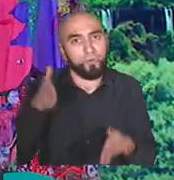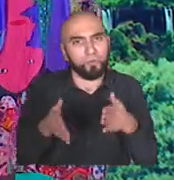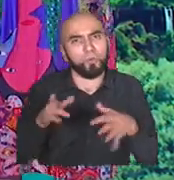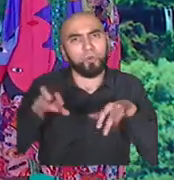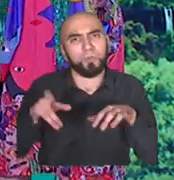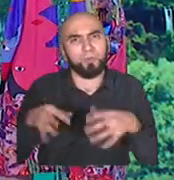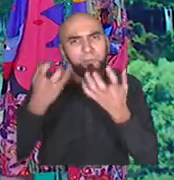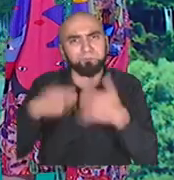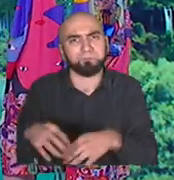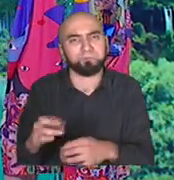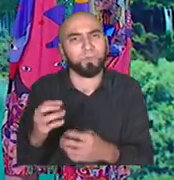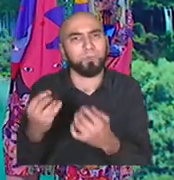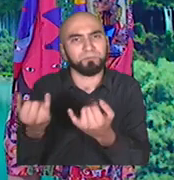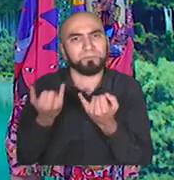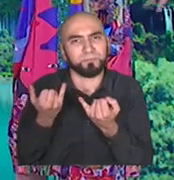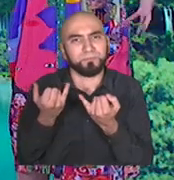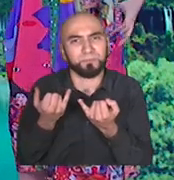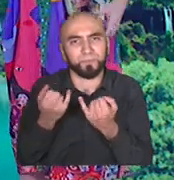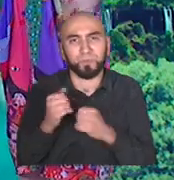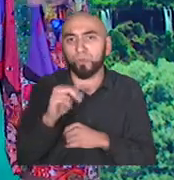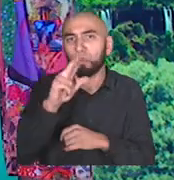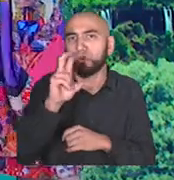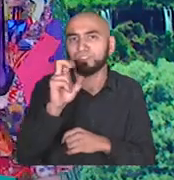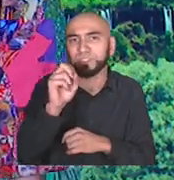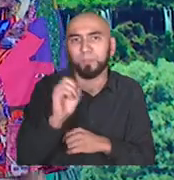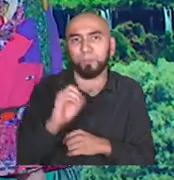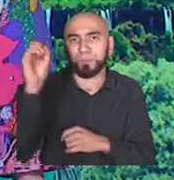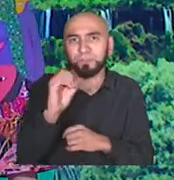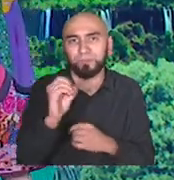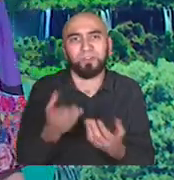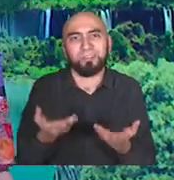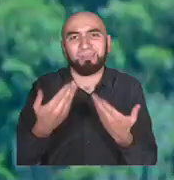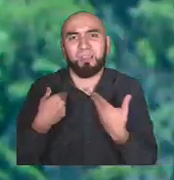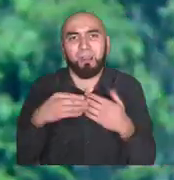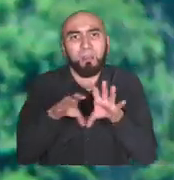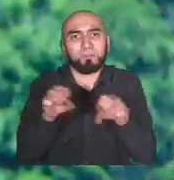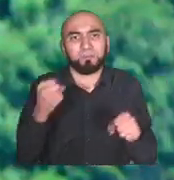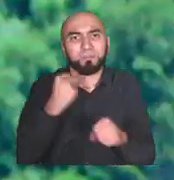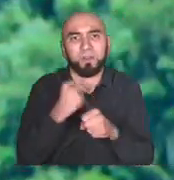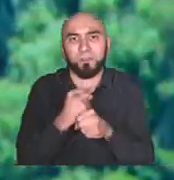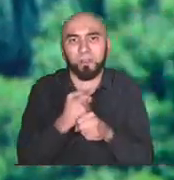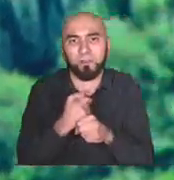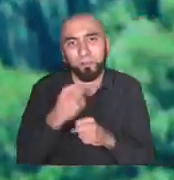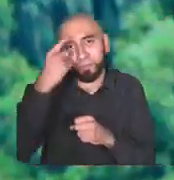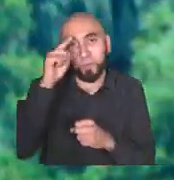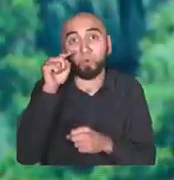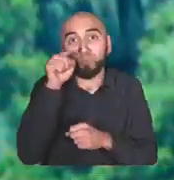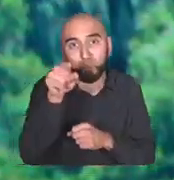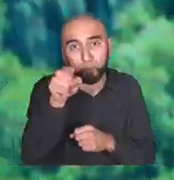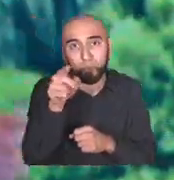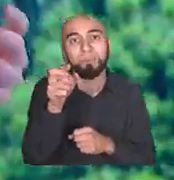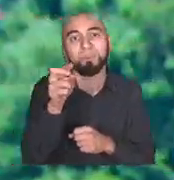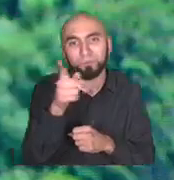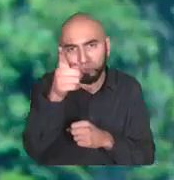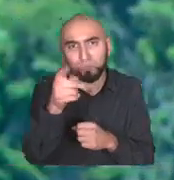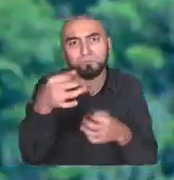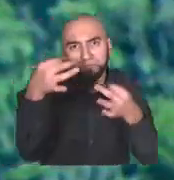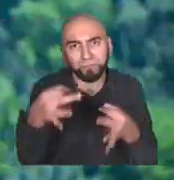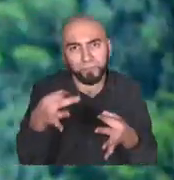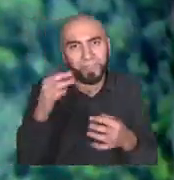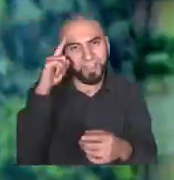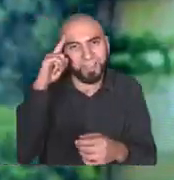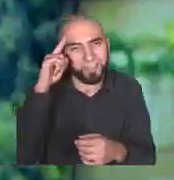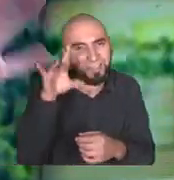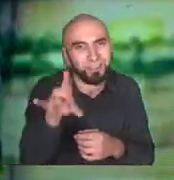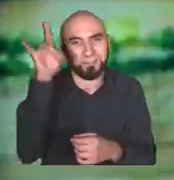doing 80%, 90% of the work for you, but you're the one that's making the decision. A recommendation system is different